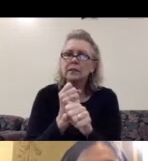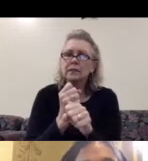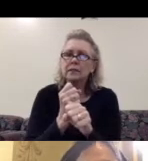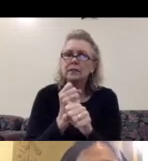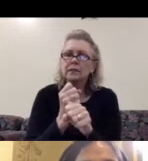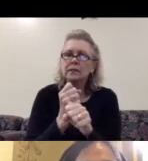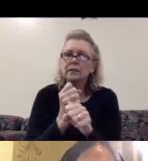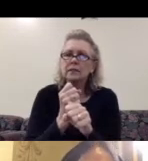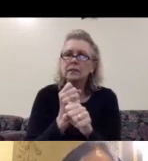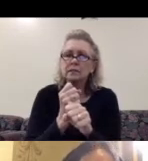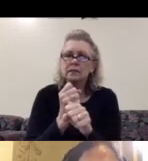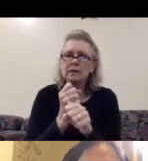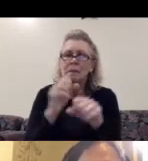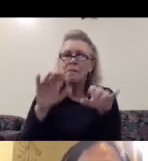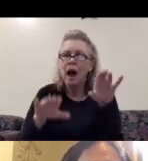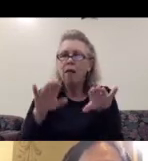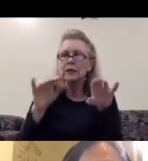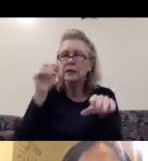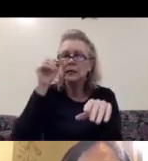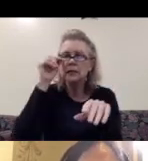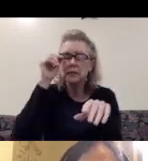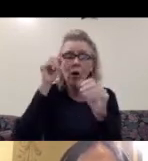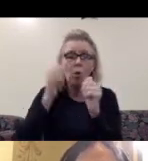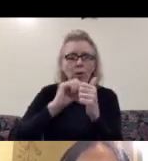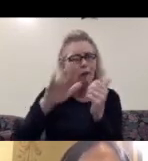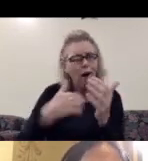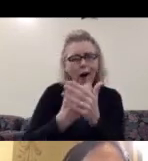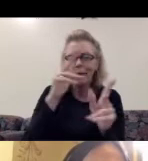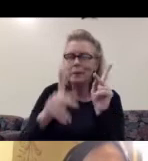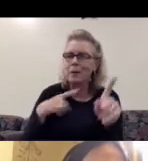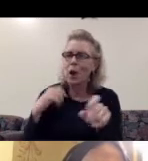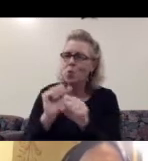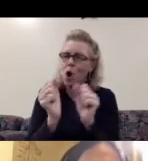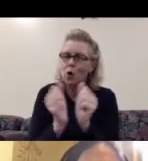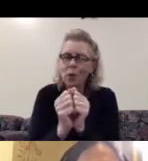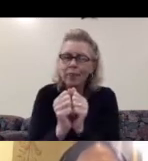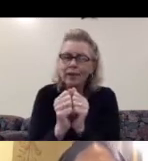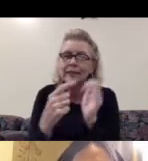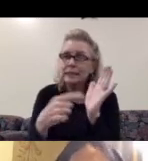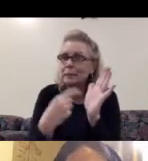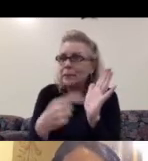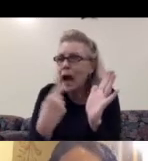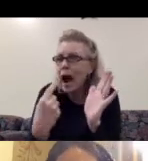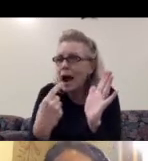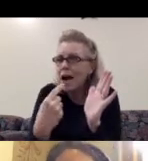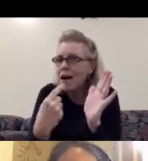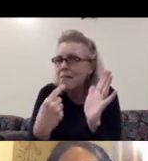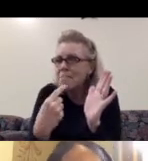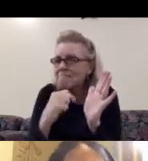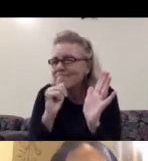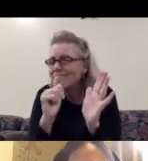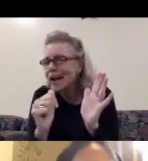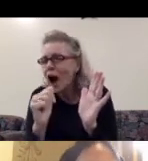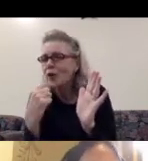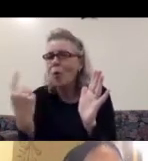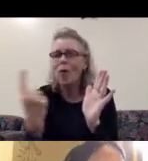bounce with, um, all the people that I work with, um, sometimes is not as possible because